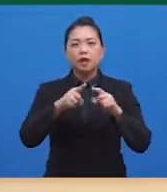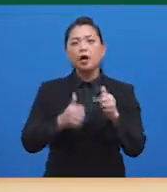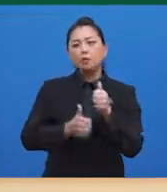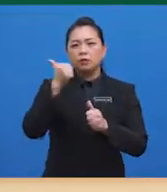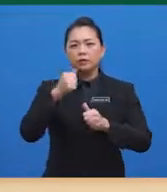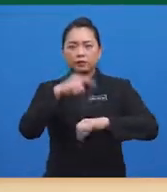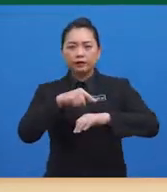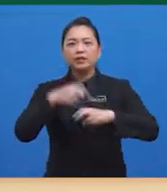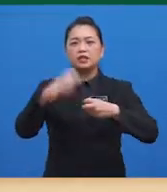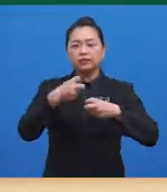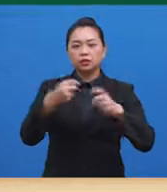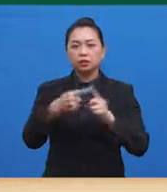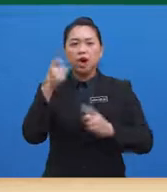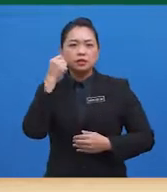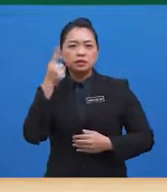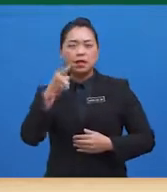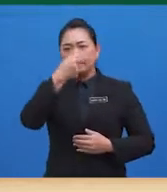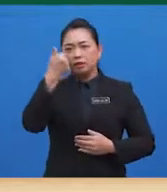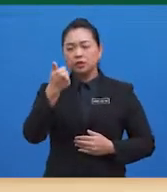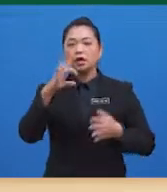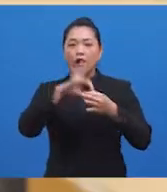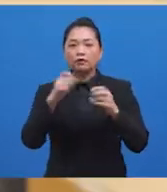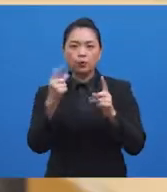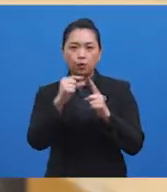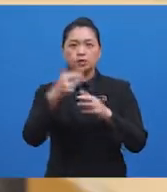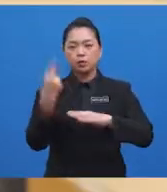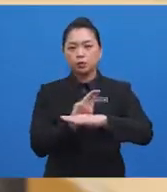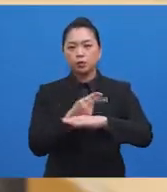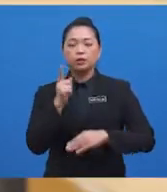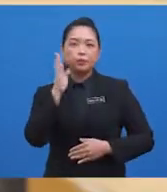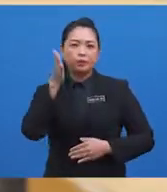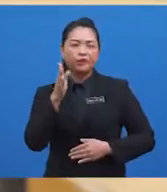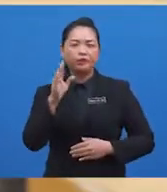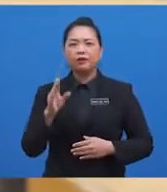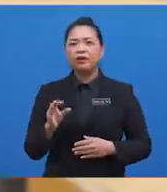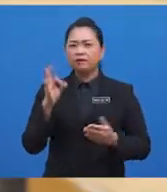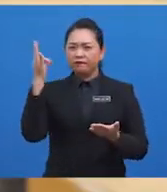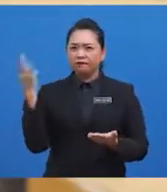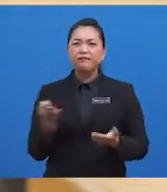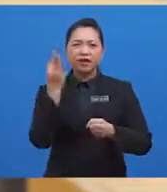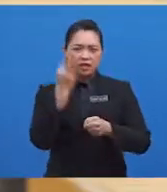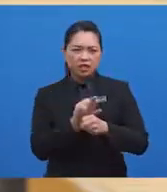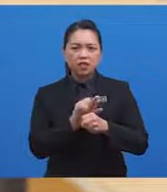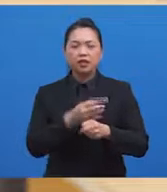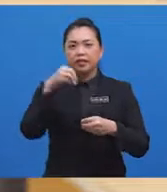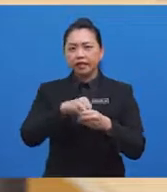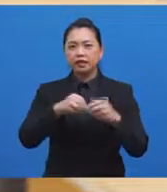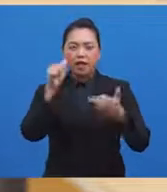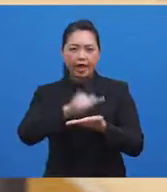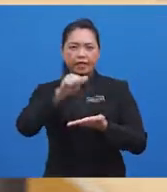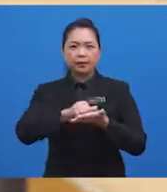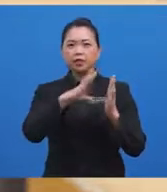it is difficult to understand because of the words used. Now you will find that to understand an academic text,